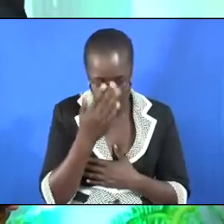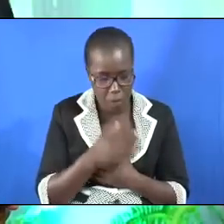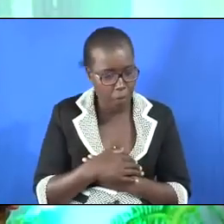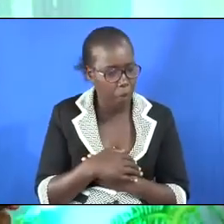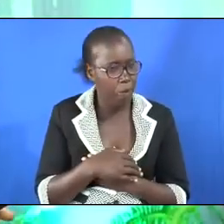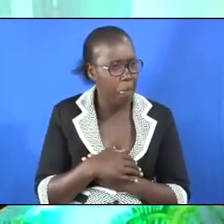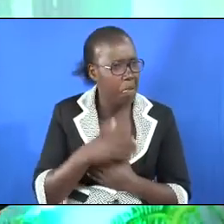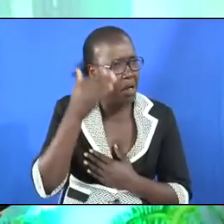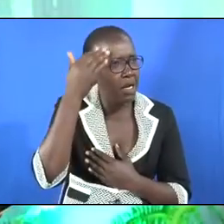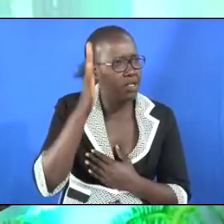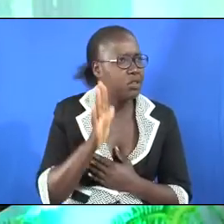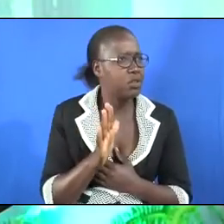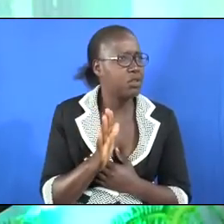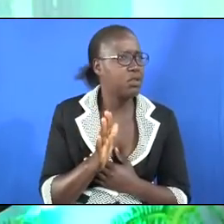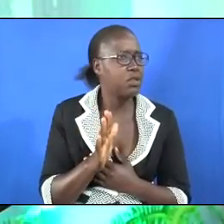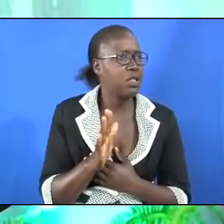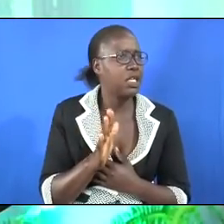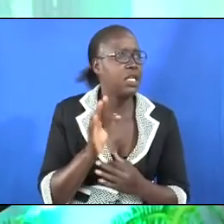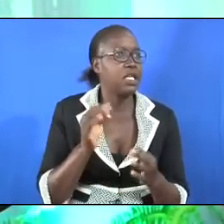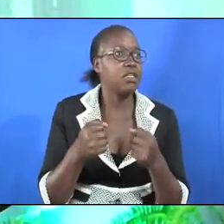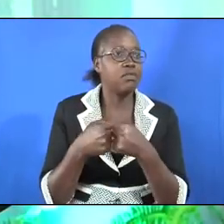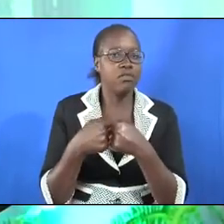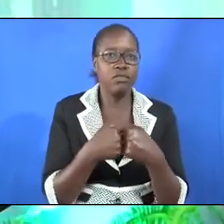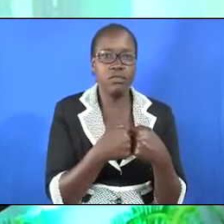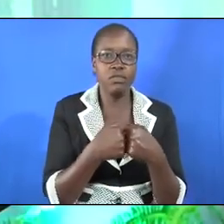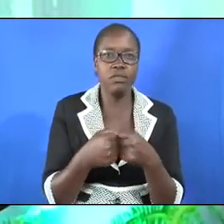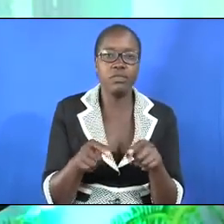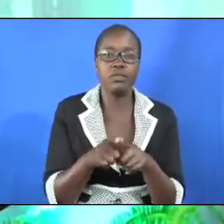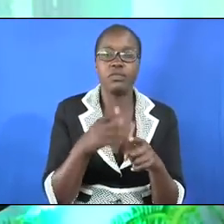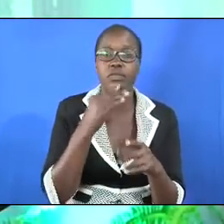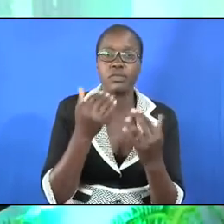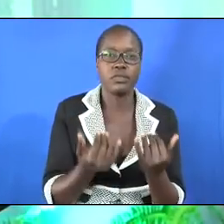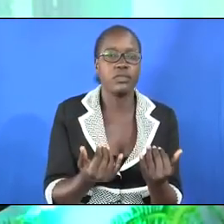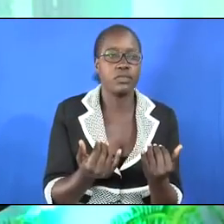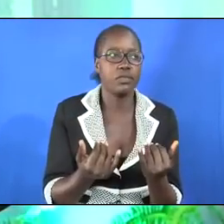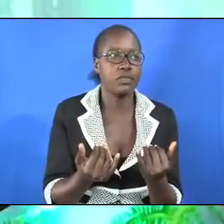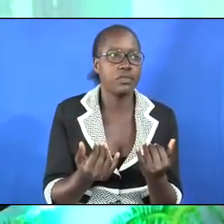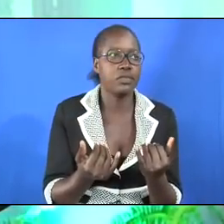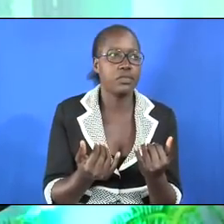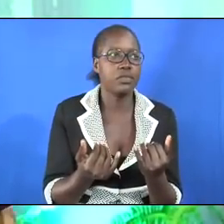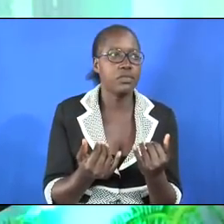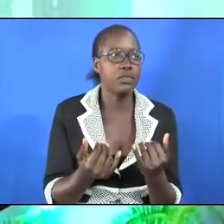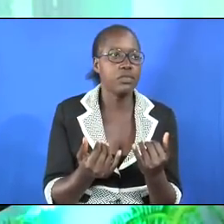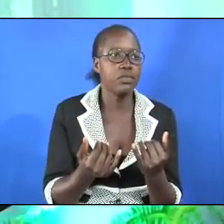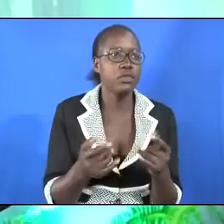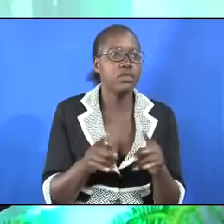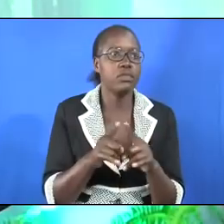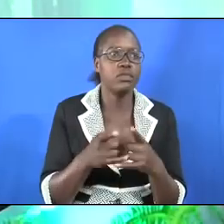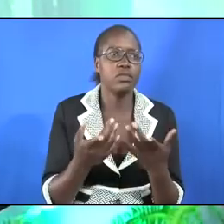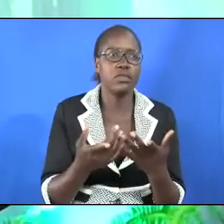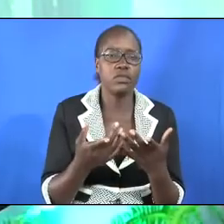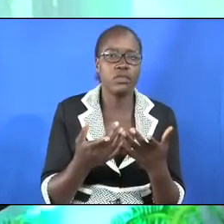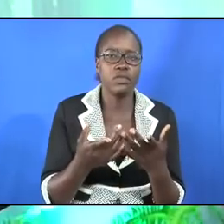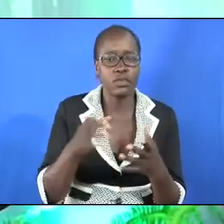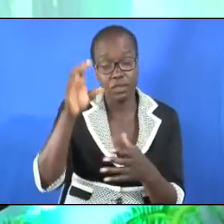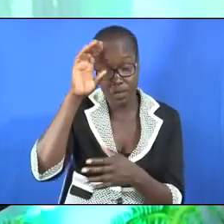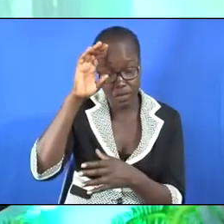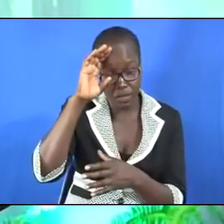I don't know whether you have a challenge as we speak right now. As we consider